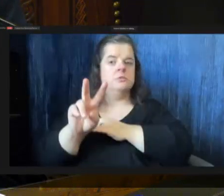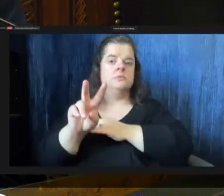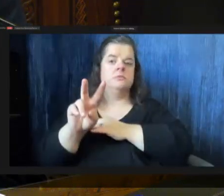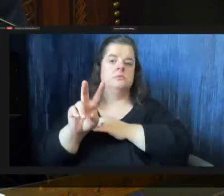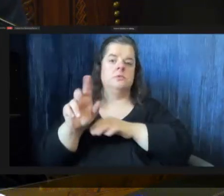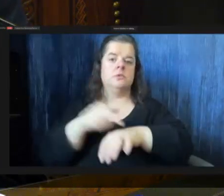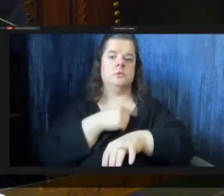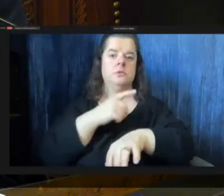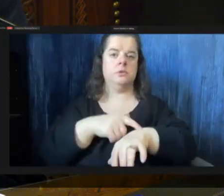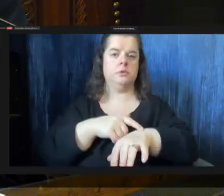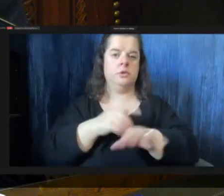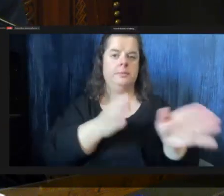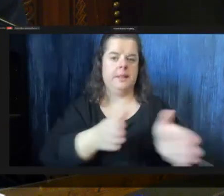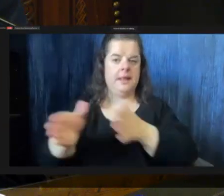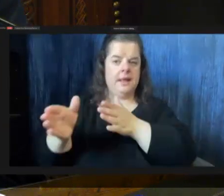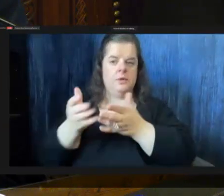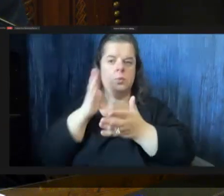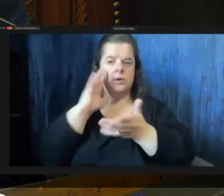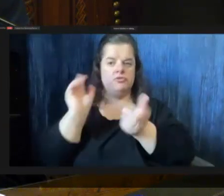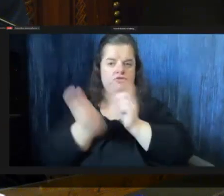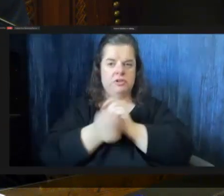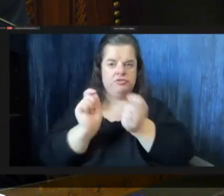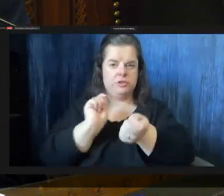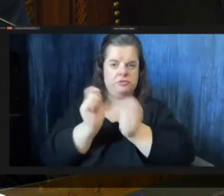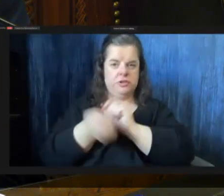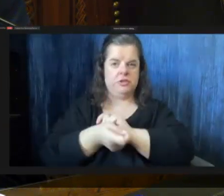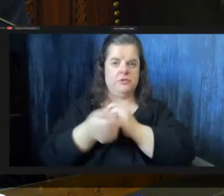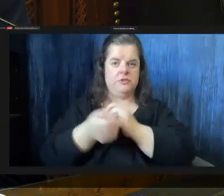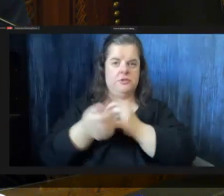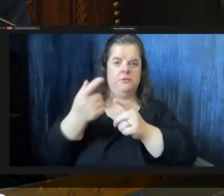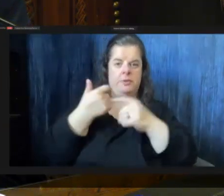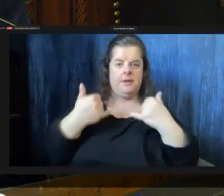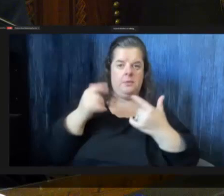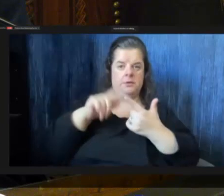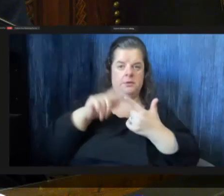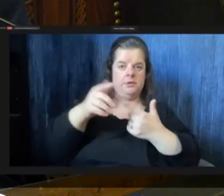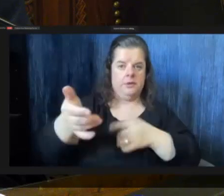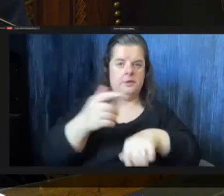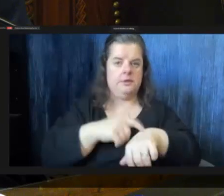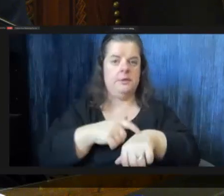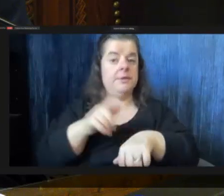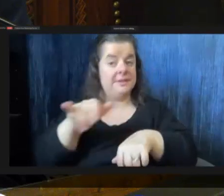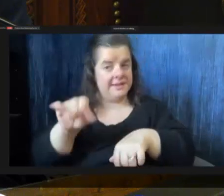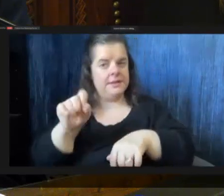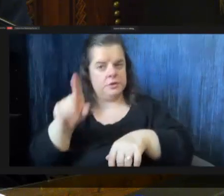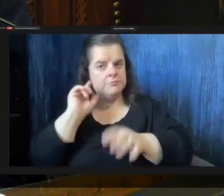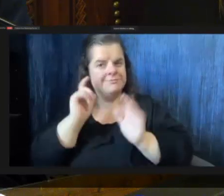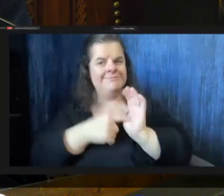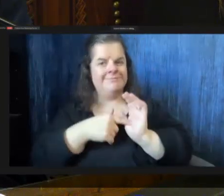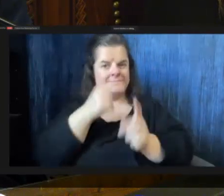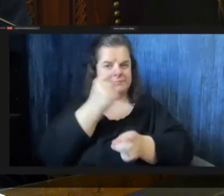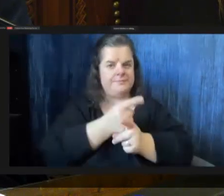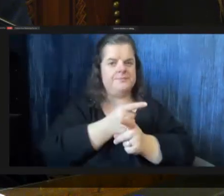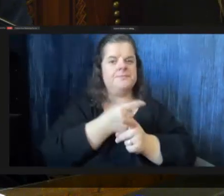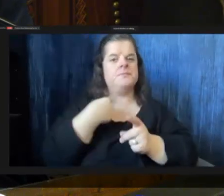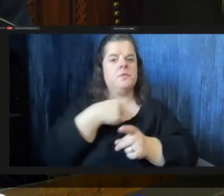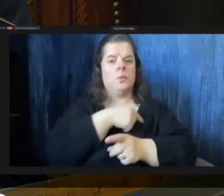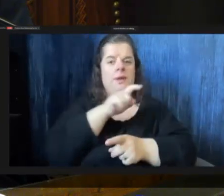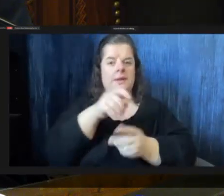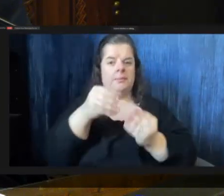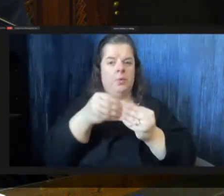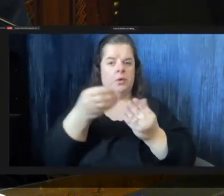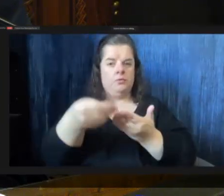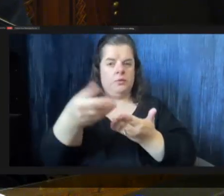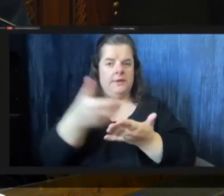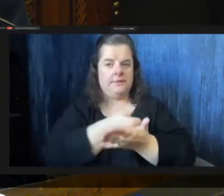-term plan things things are going to change between now and then um but i think you're hitting the right point that we we need more revenue so